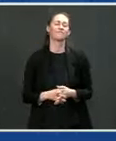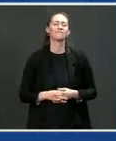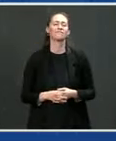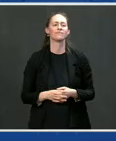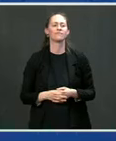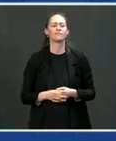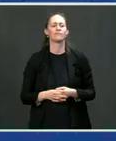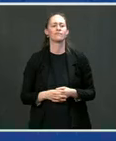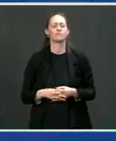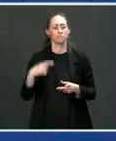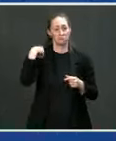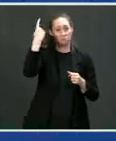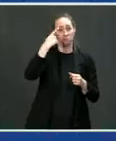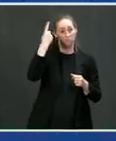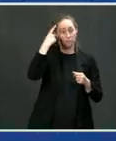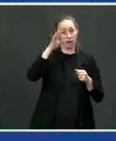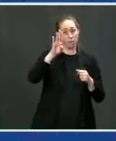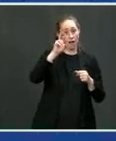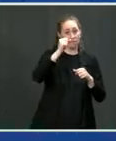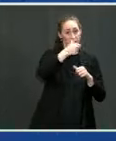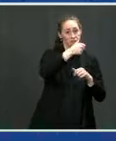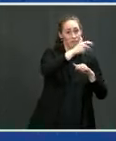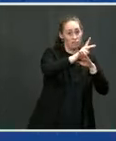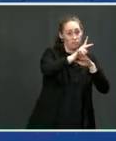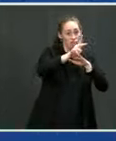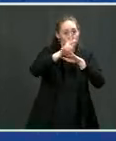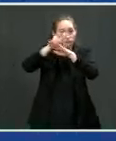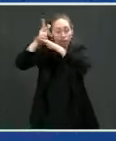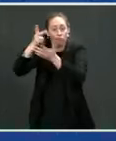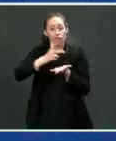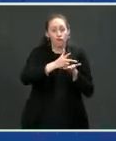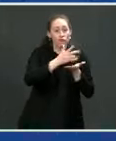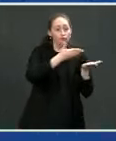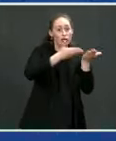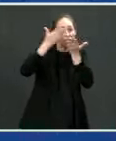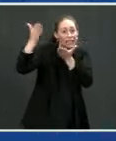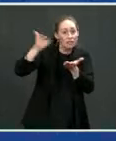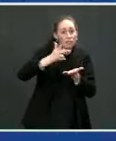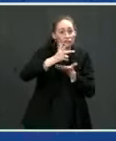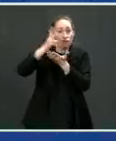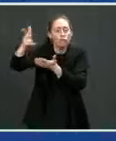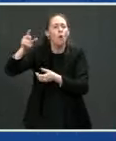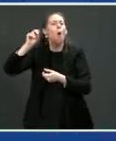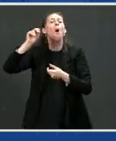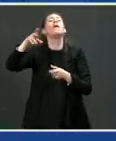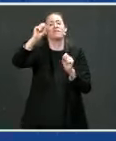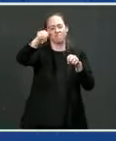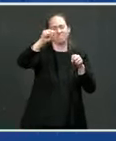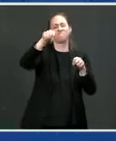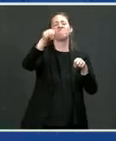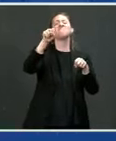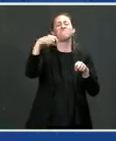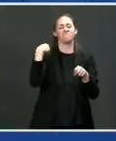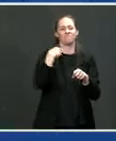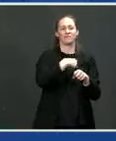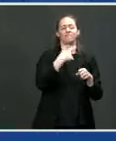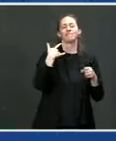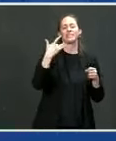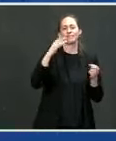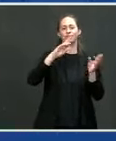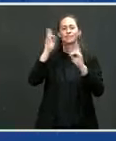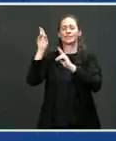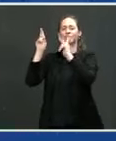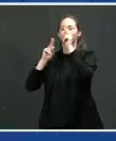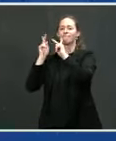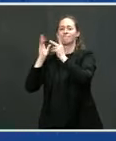destination? Do they go by freight rail or what? They go by freight. So we have a third party that comes in here and they drive the